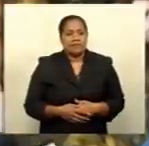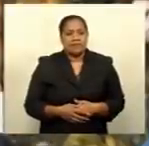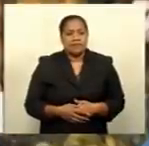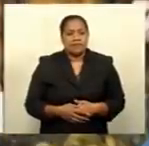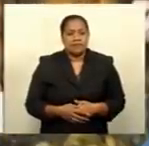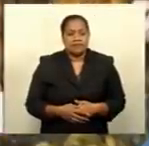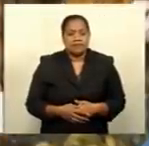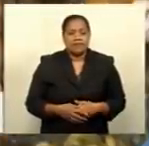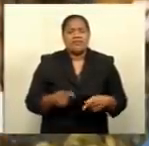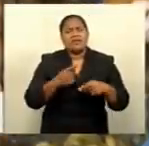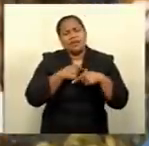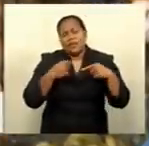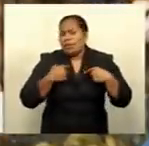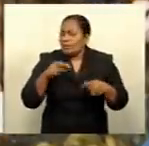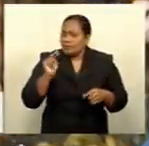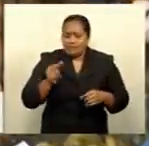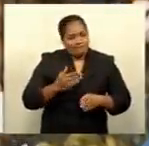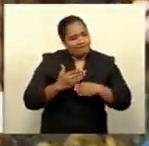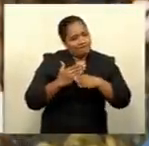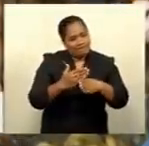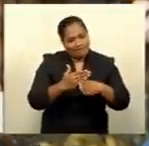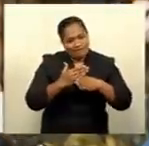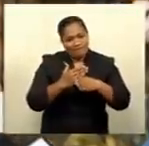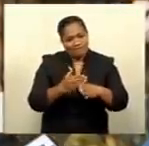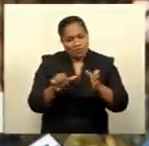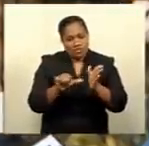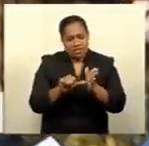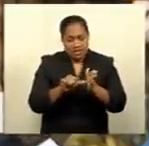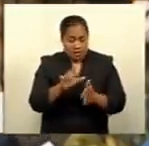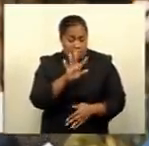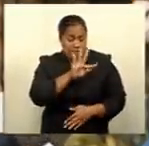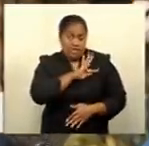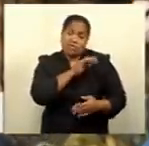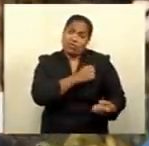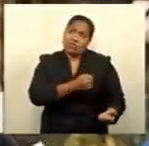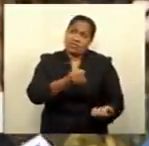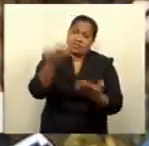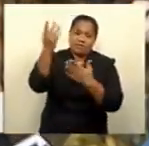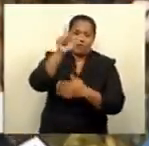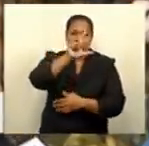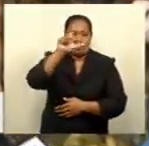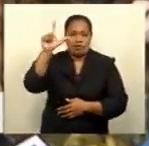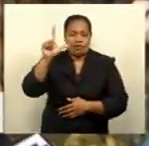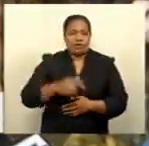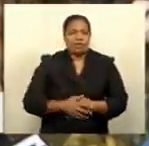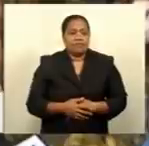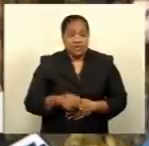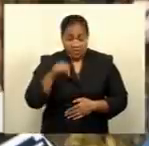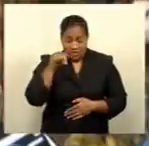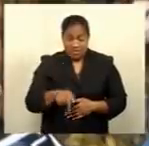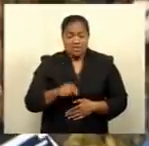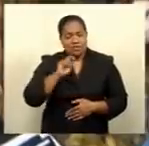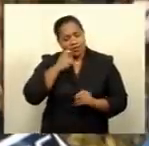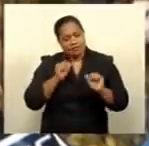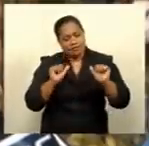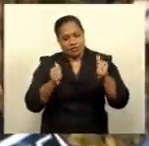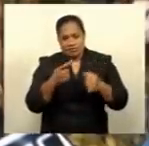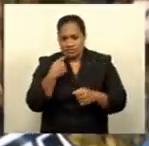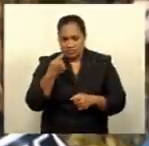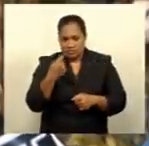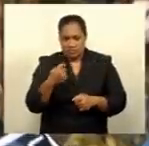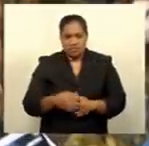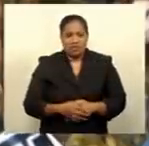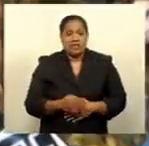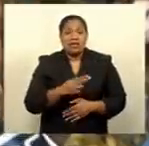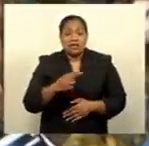We need to work hard and place our faith in the good Lord that this situation will come to an end soon. Until then, the onus is